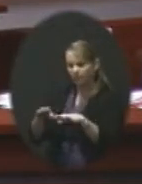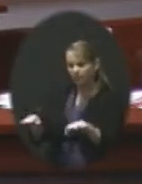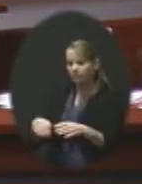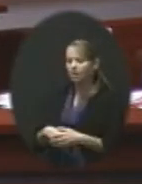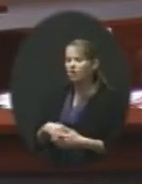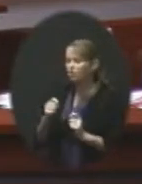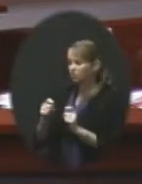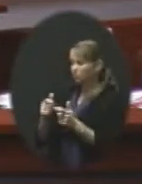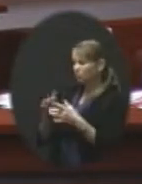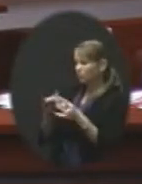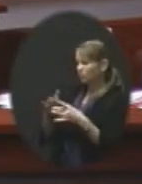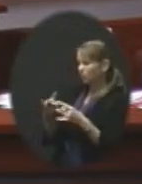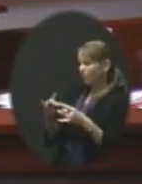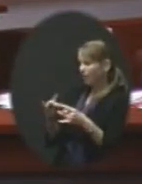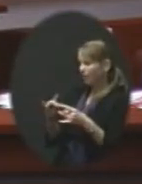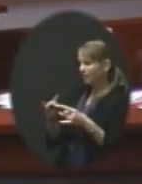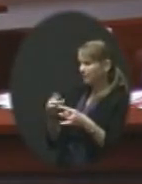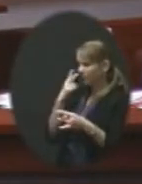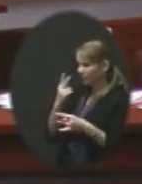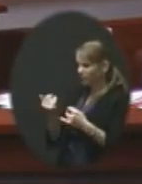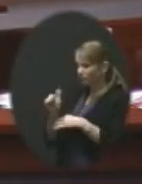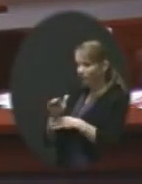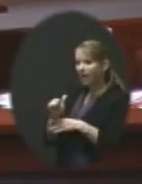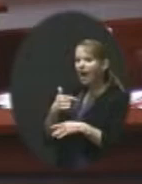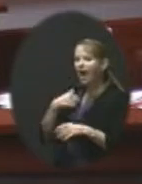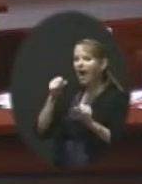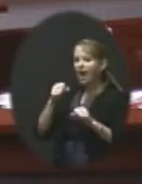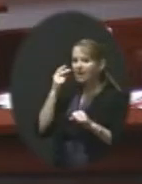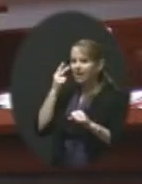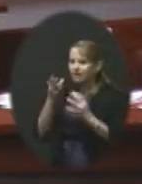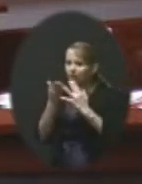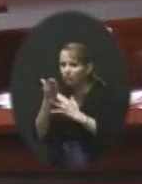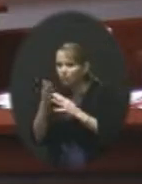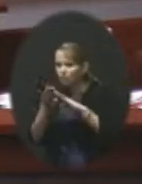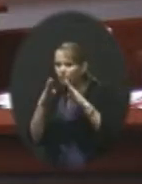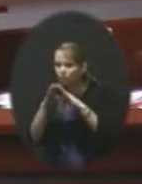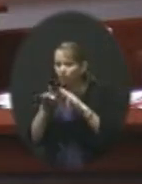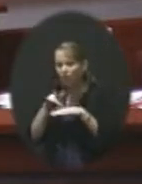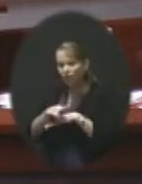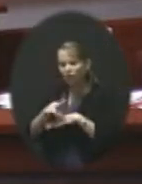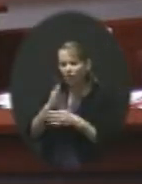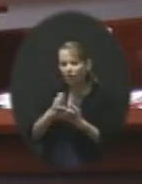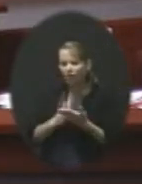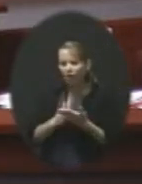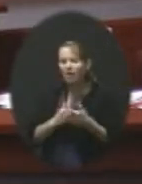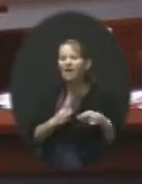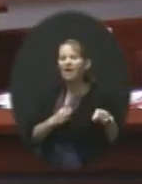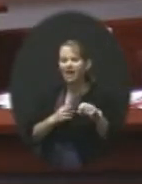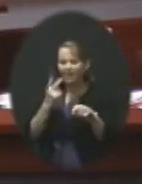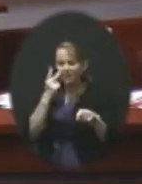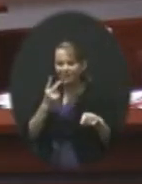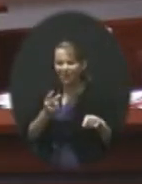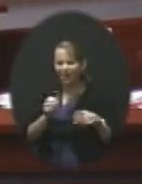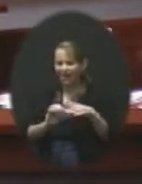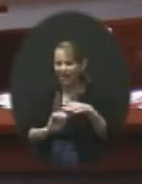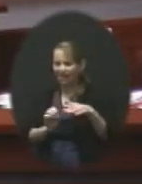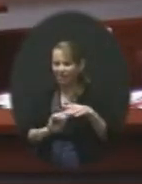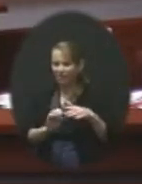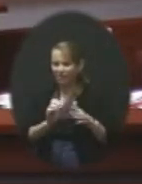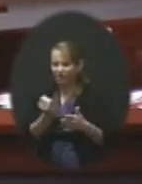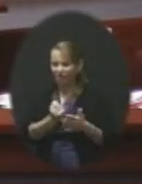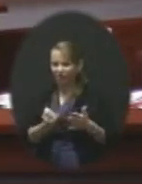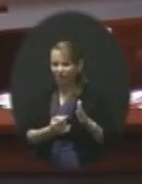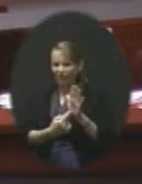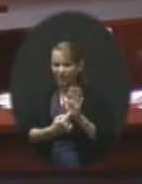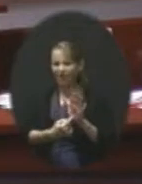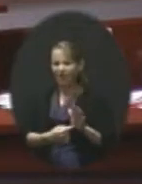I have the viewpoint of being able to see through that door during the early part of the meeting. And they were doing the elementary art exhibit. And I saw a little guy walk by